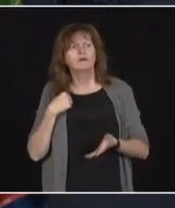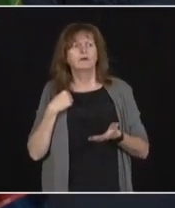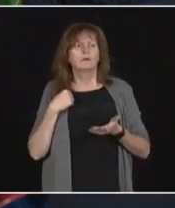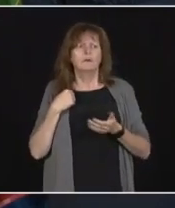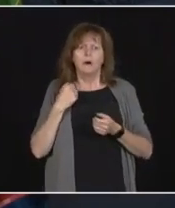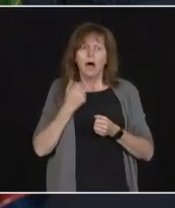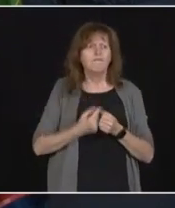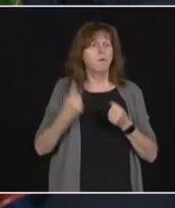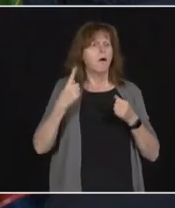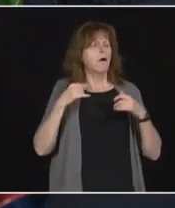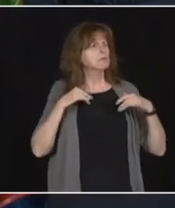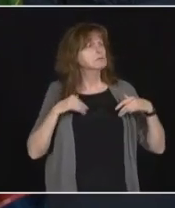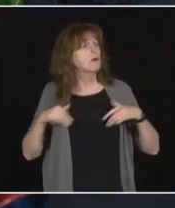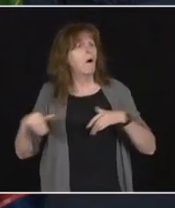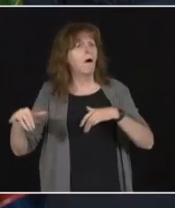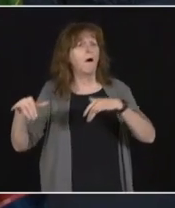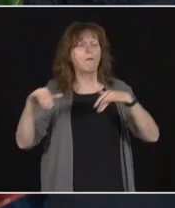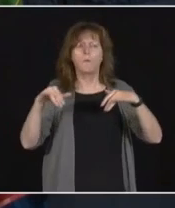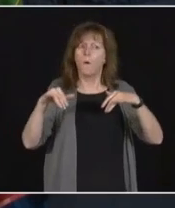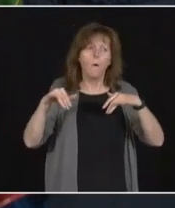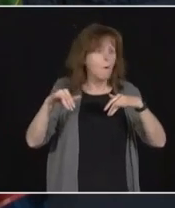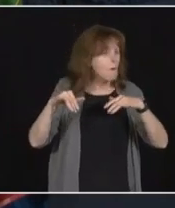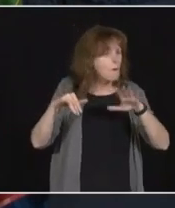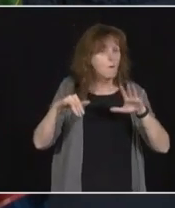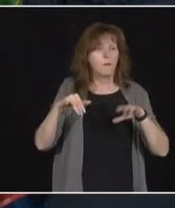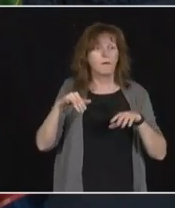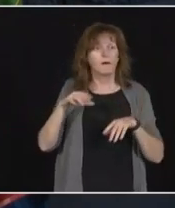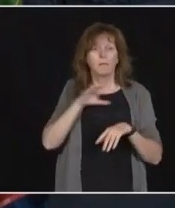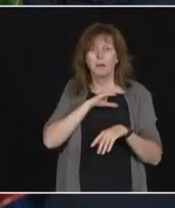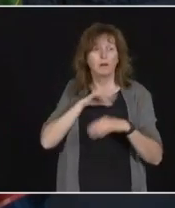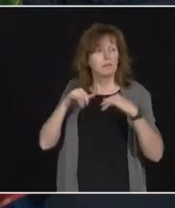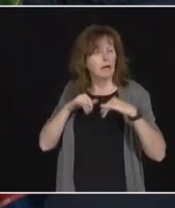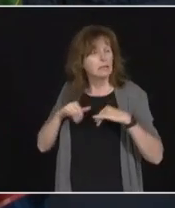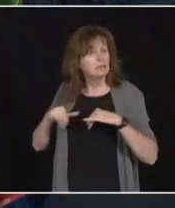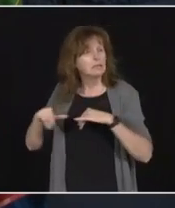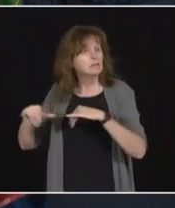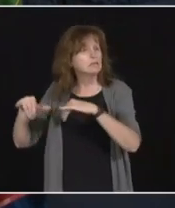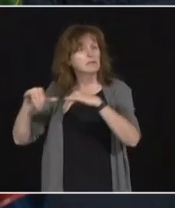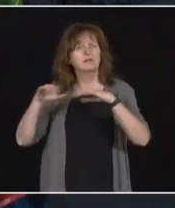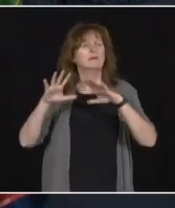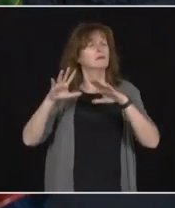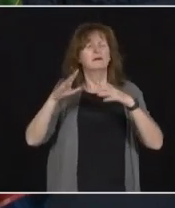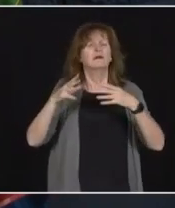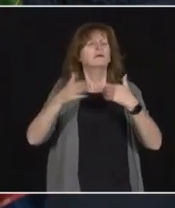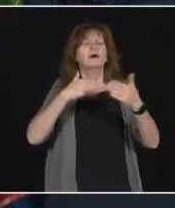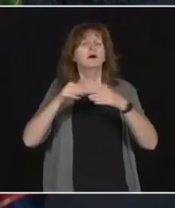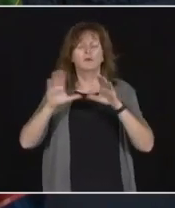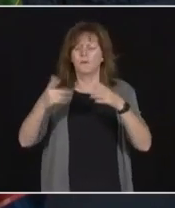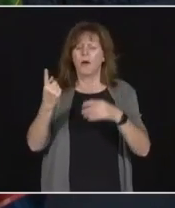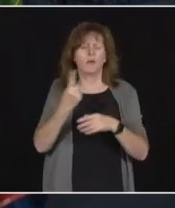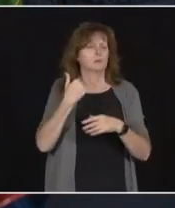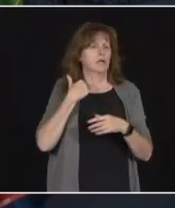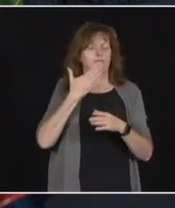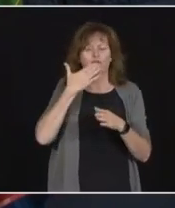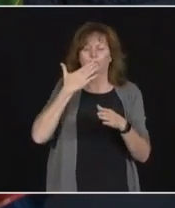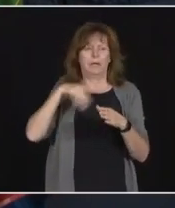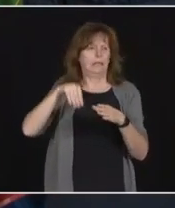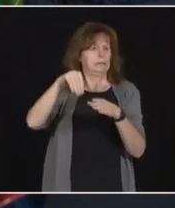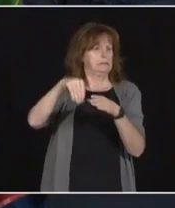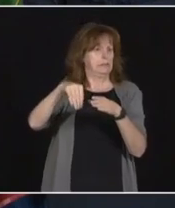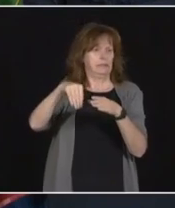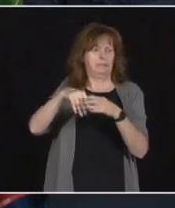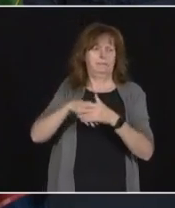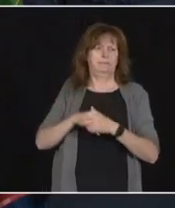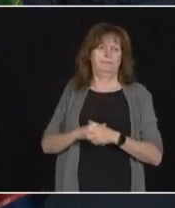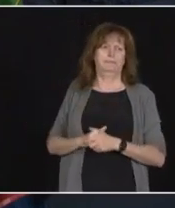any group, you can have good and bad. Next question. Next I have a Next question comes from Lisa